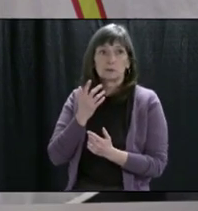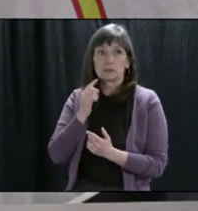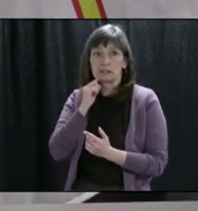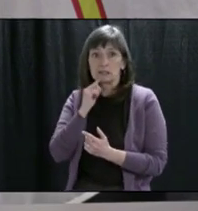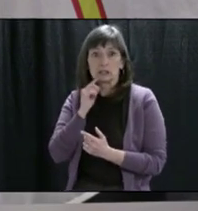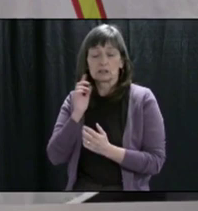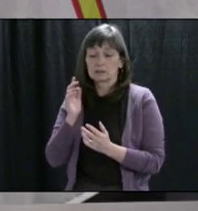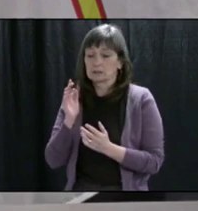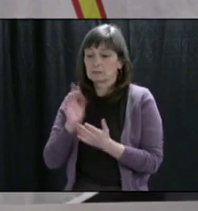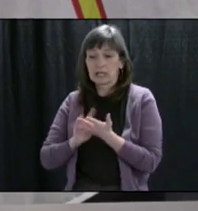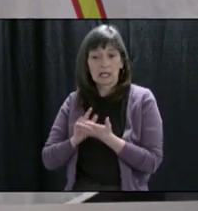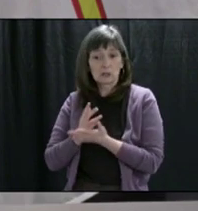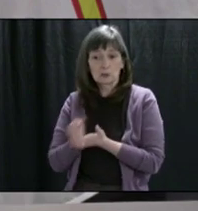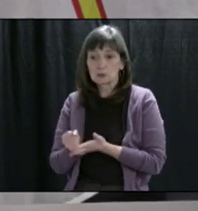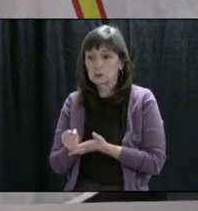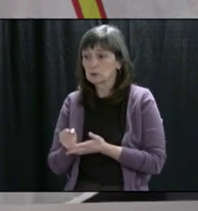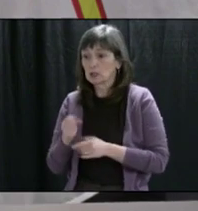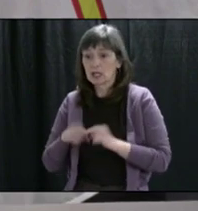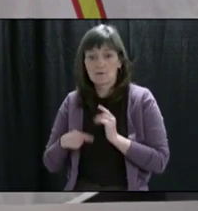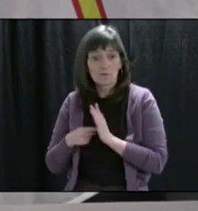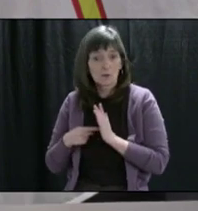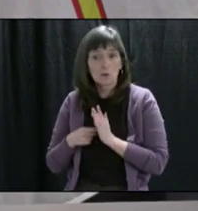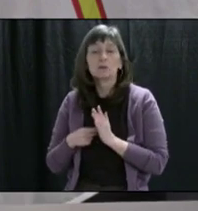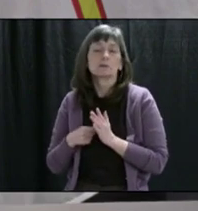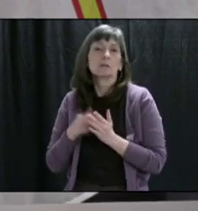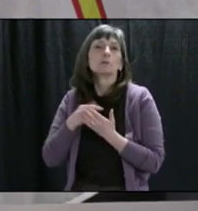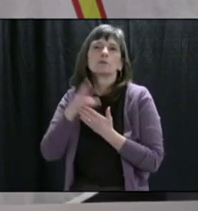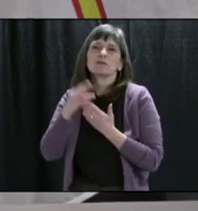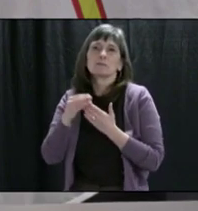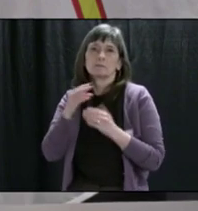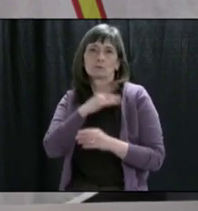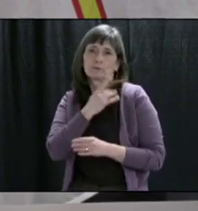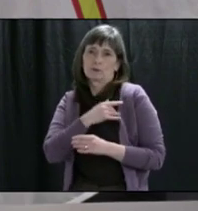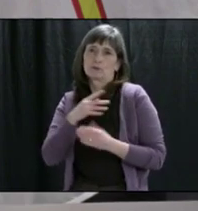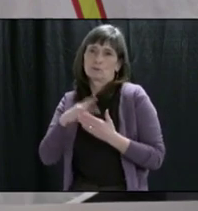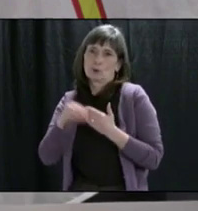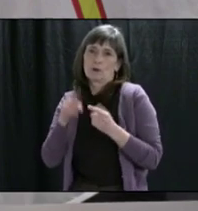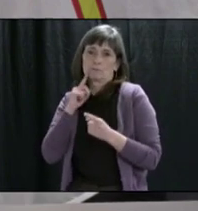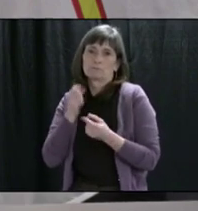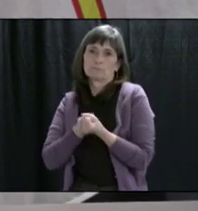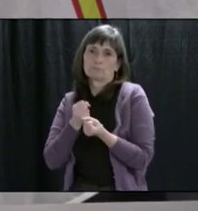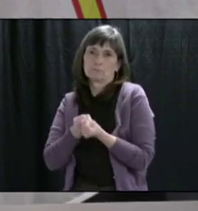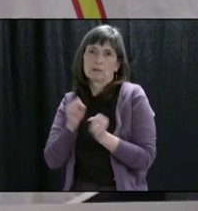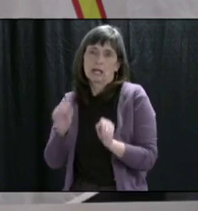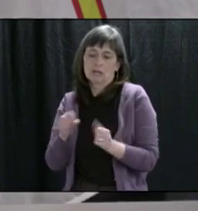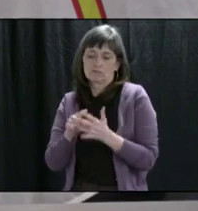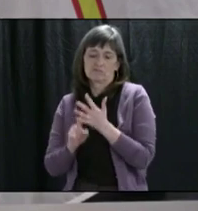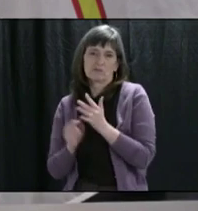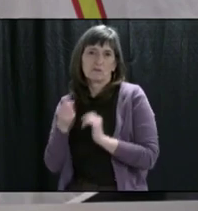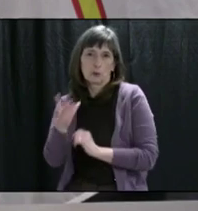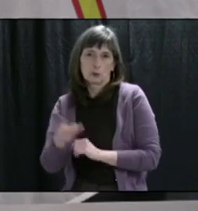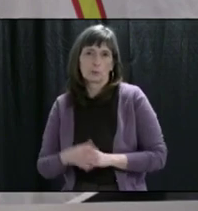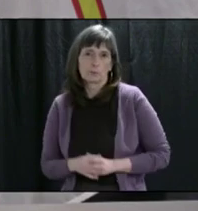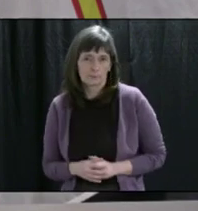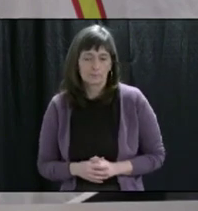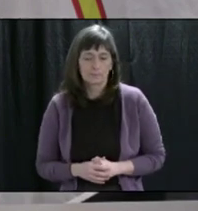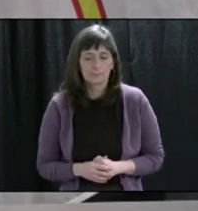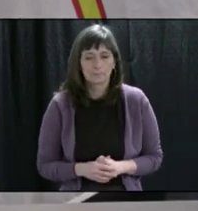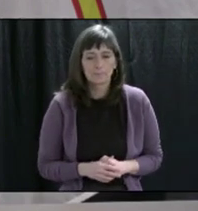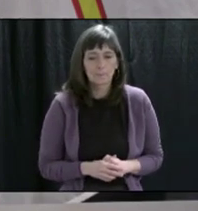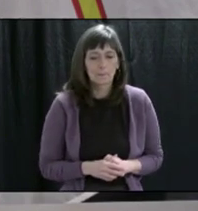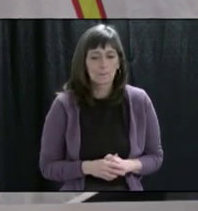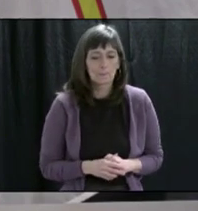so on. So there are a number of provincial programs that are there to help and support some of Newfoundlanders and Labradorians that would find themselves in difficult